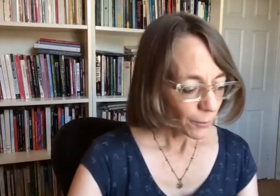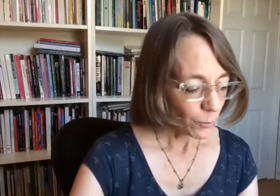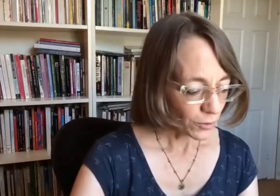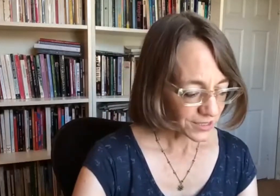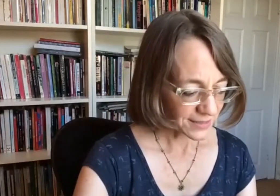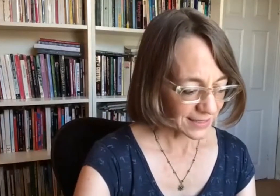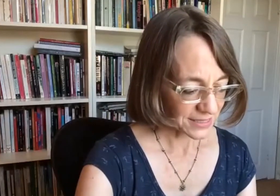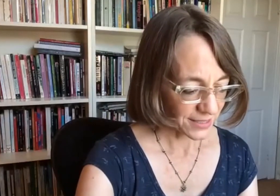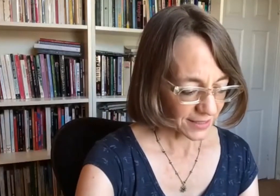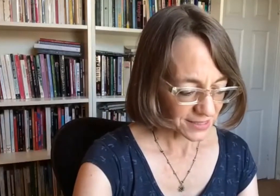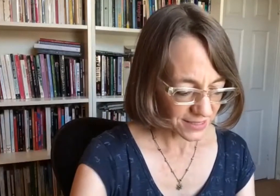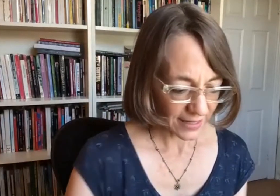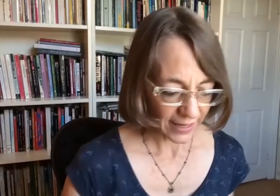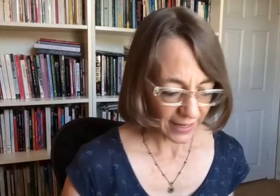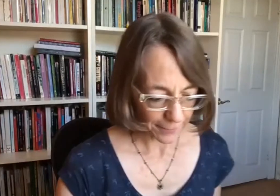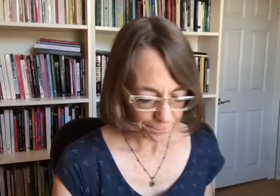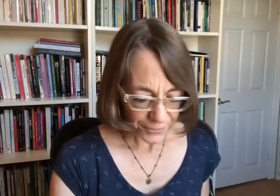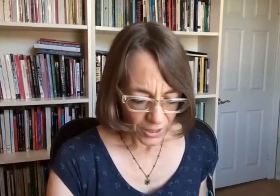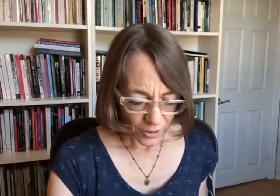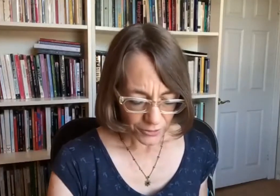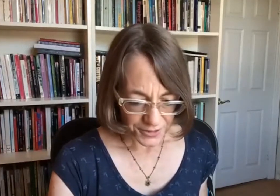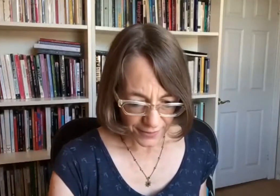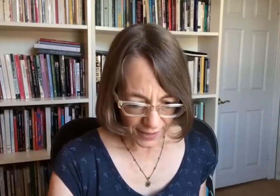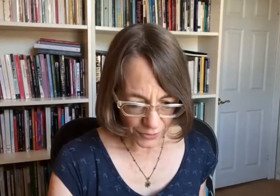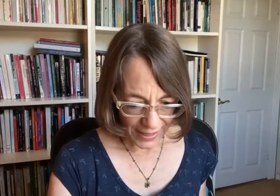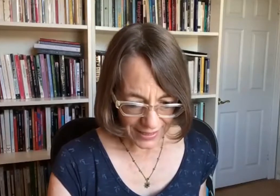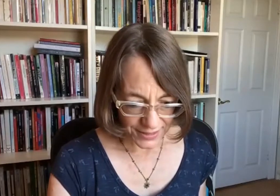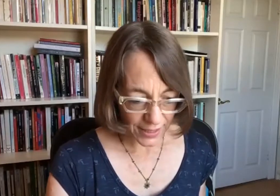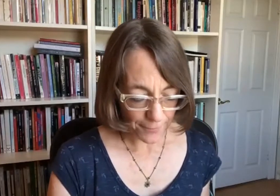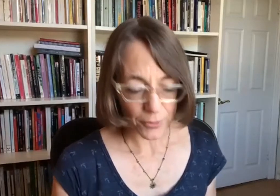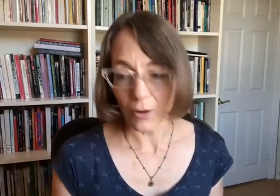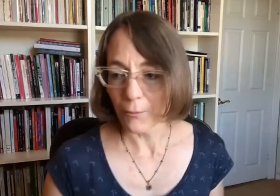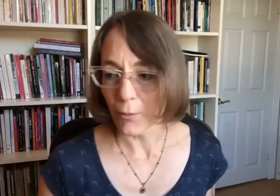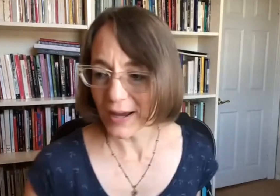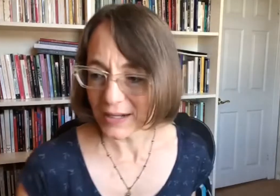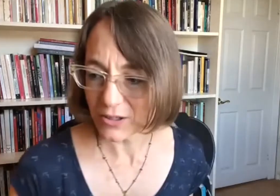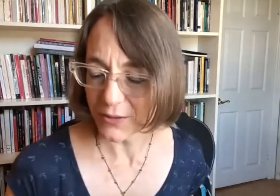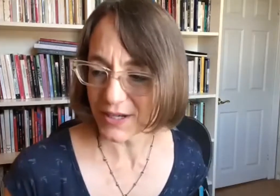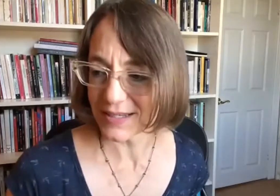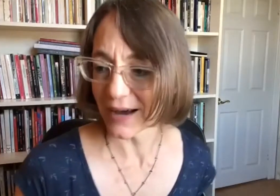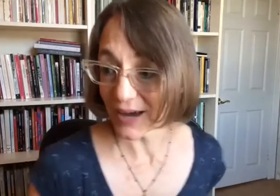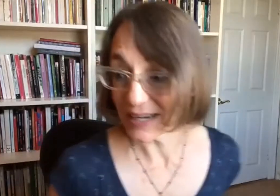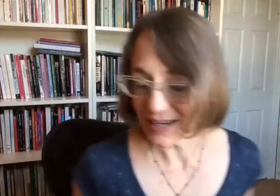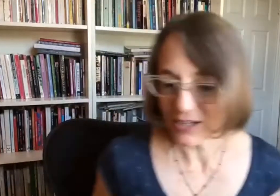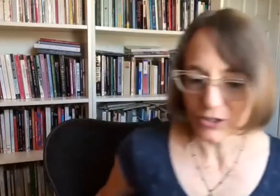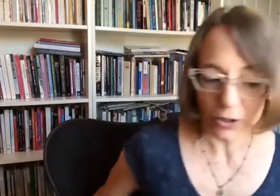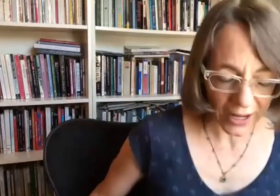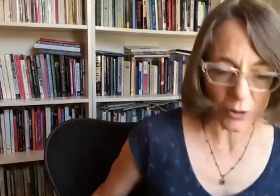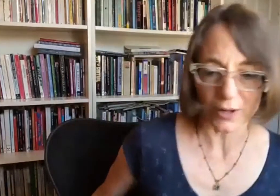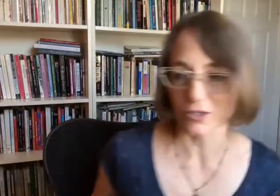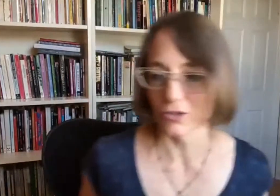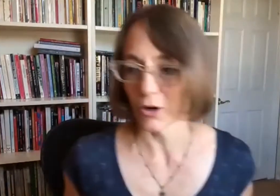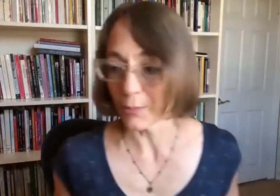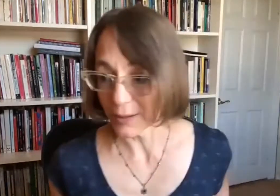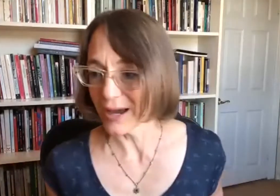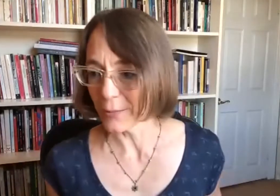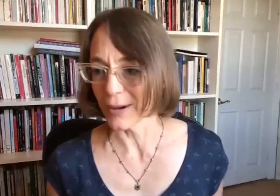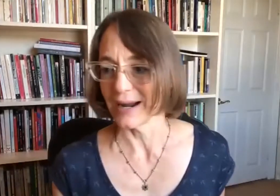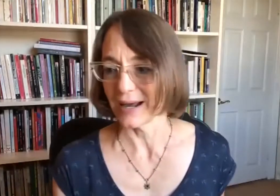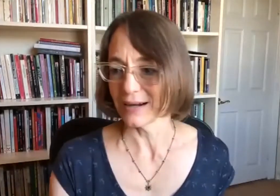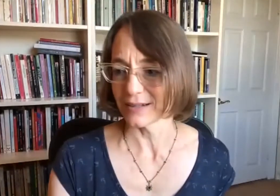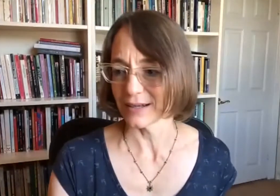complex yet important subjects. Thank you. So considering the time framework, I am